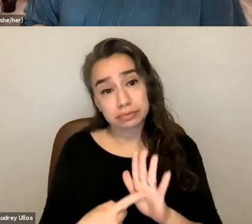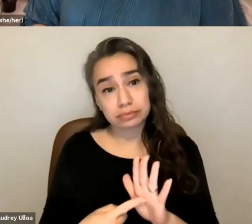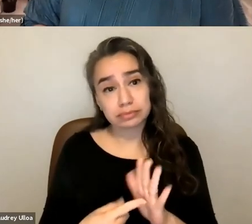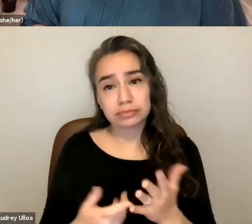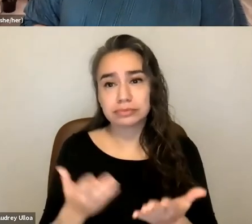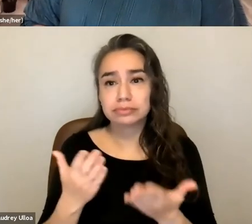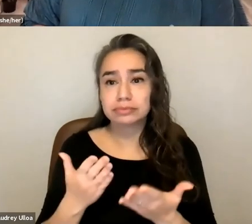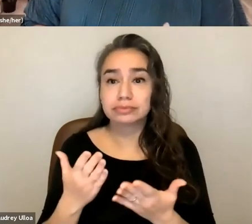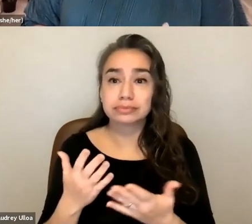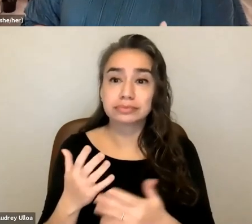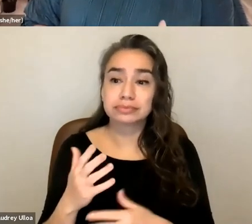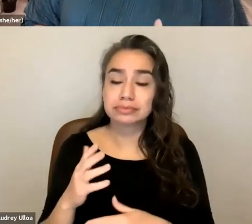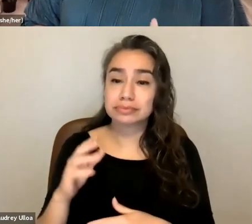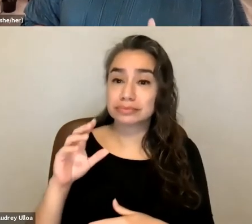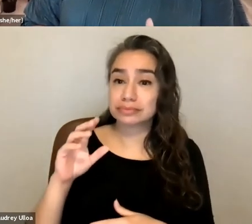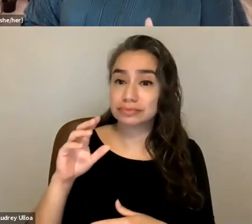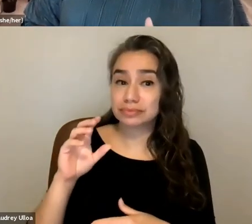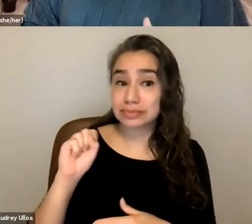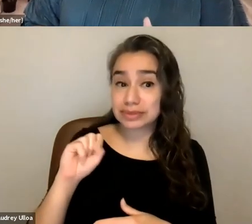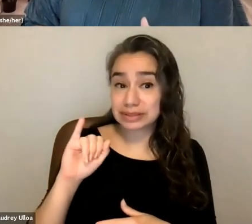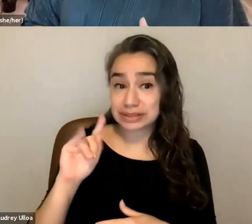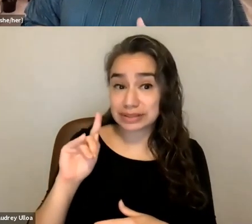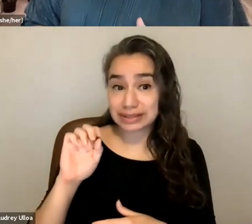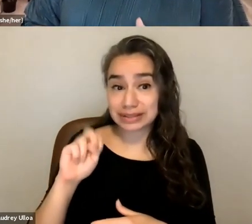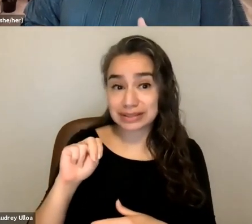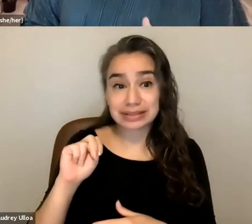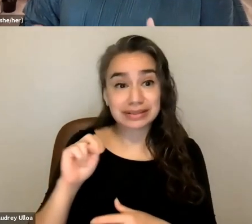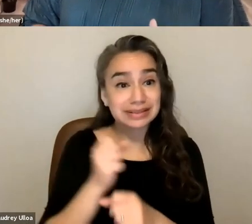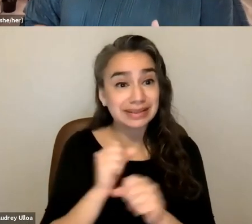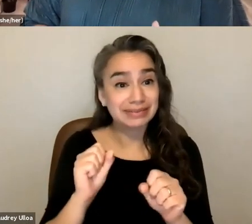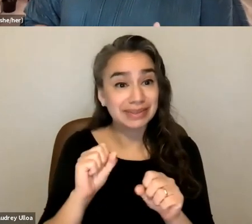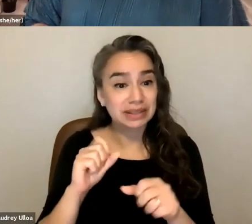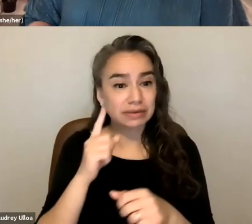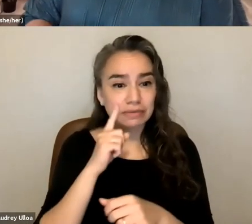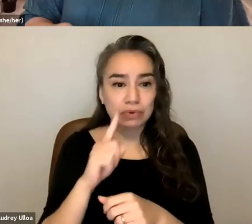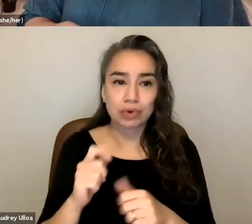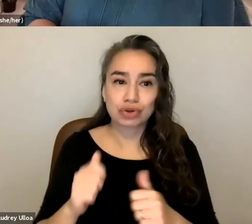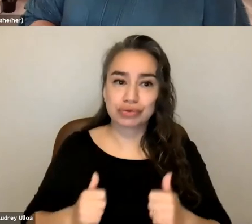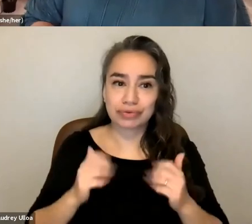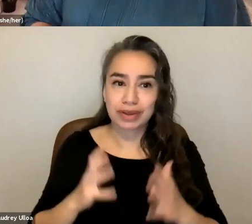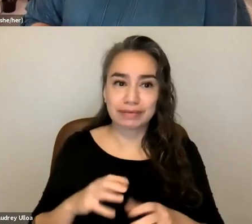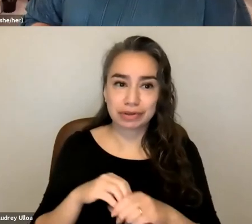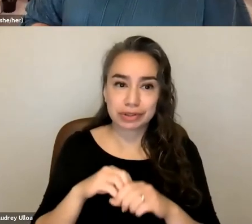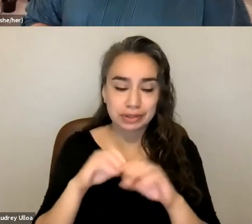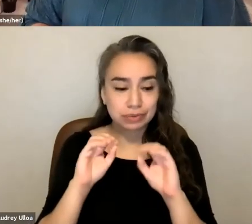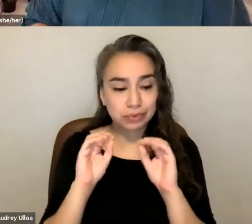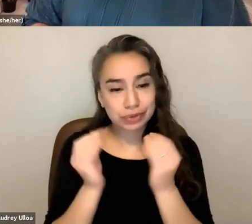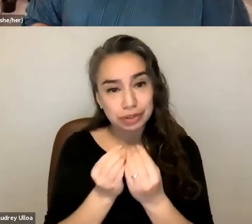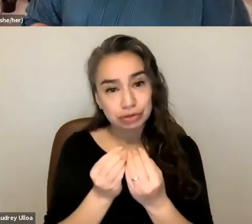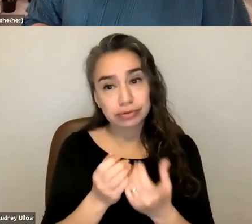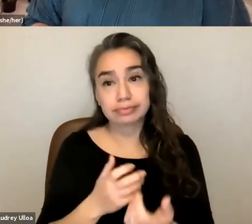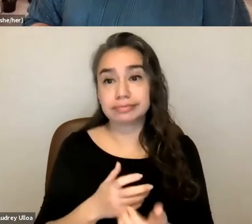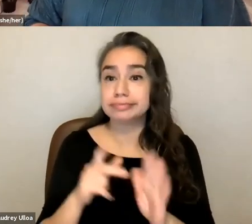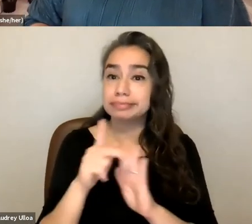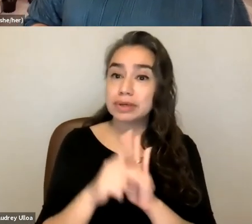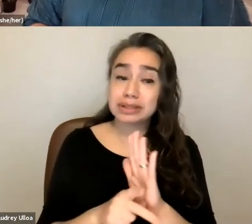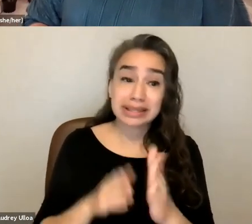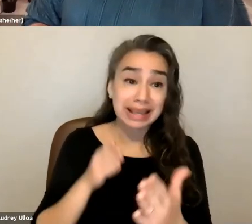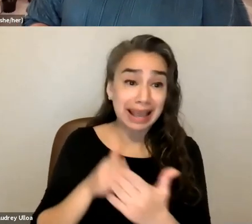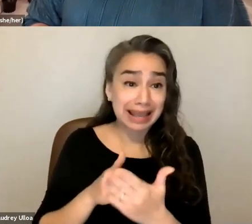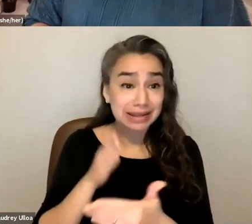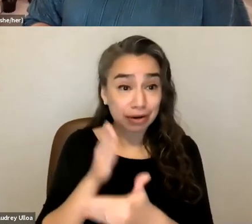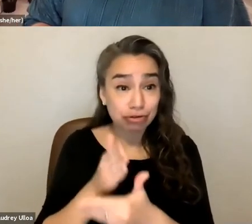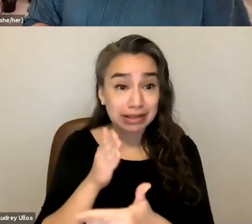sick and safe leave for survivors within your organization um policies on anti-harassment and consent